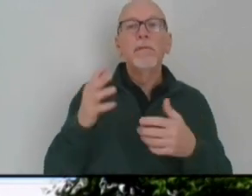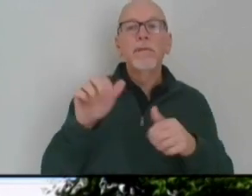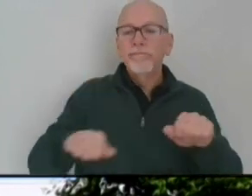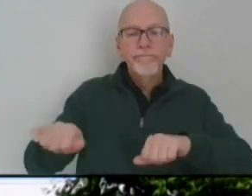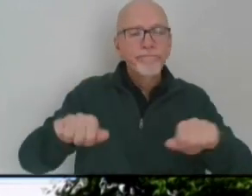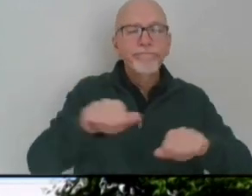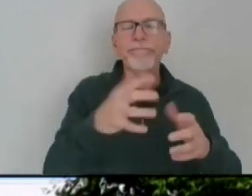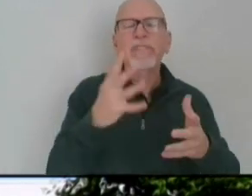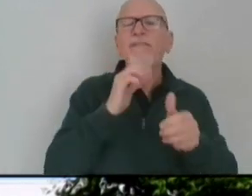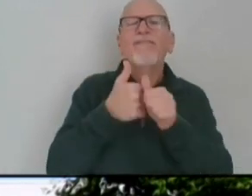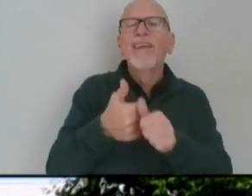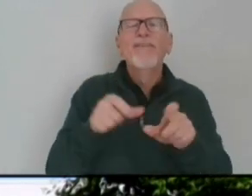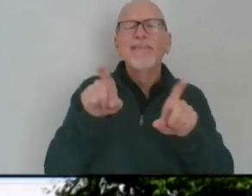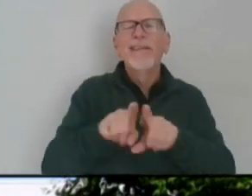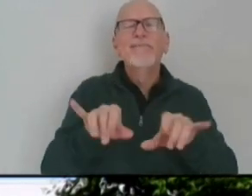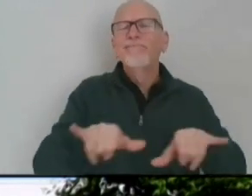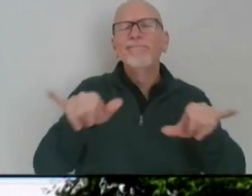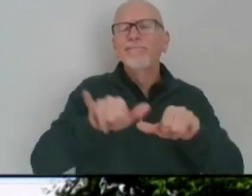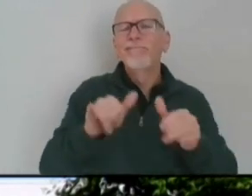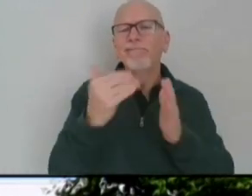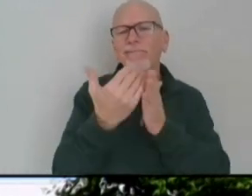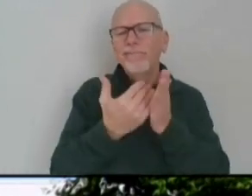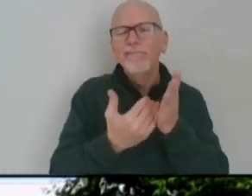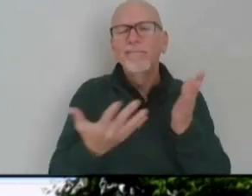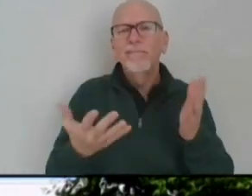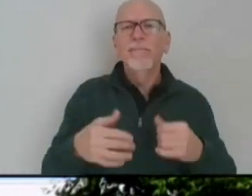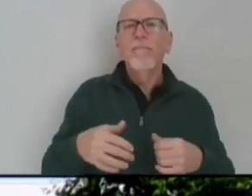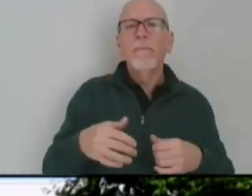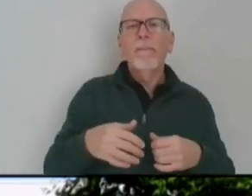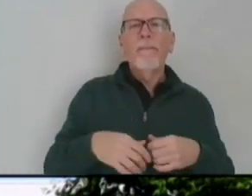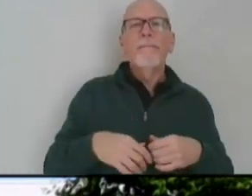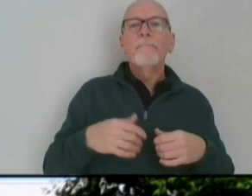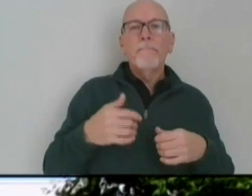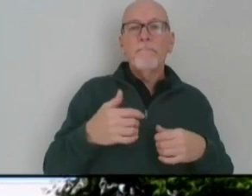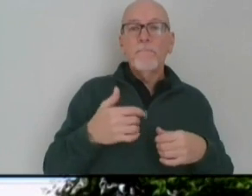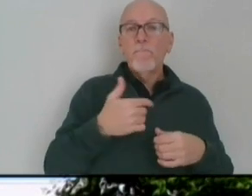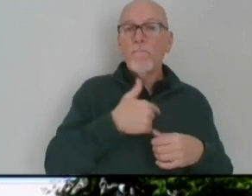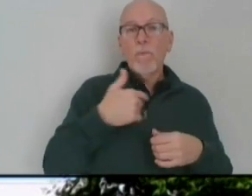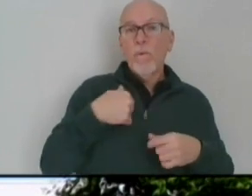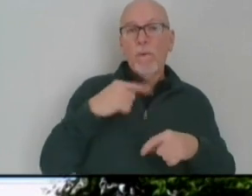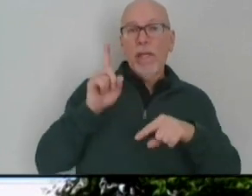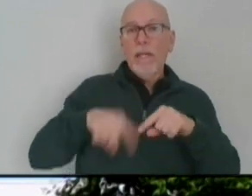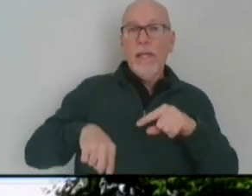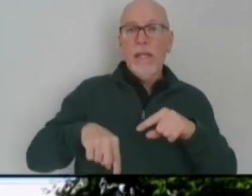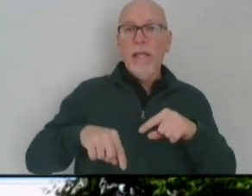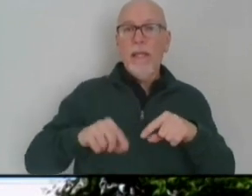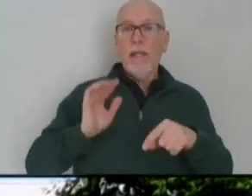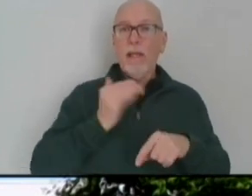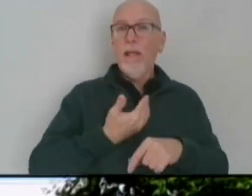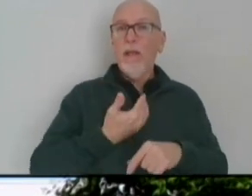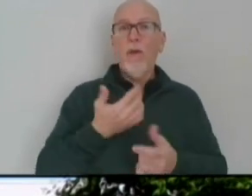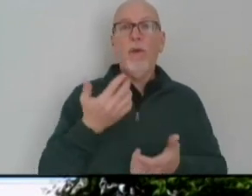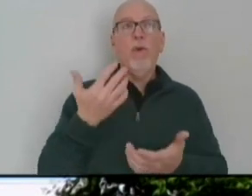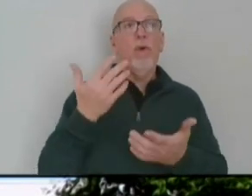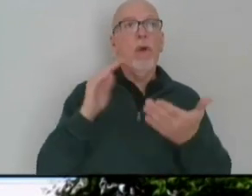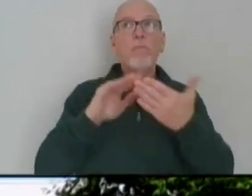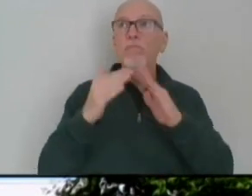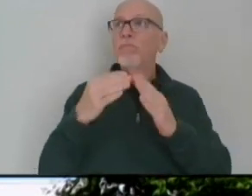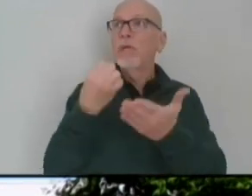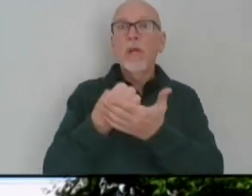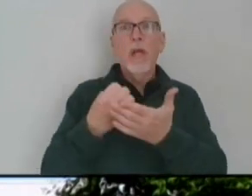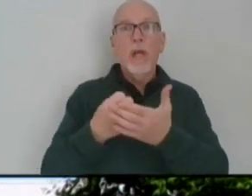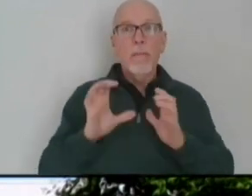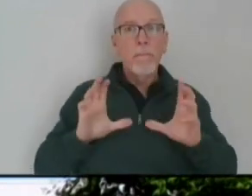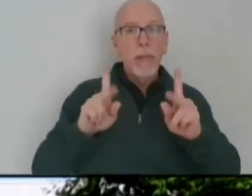following those same precautions. Because we're not going to get our economy back to full strength, to full